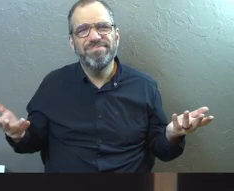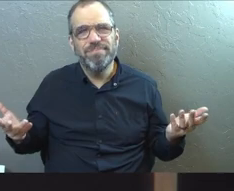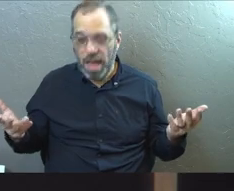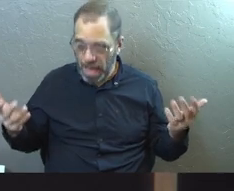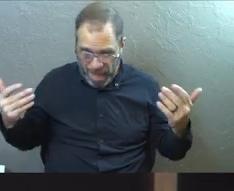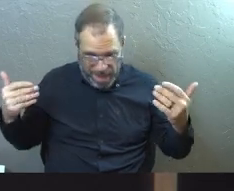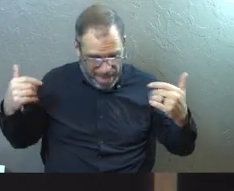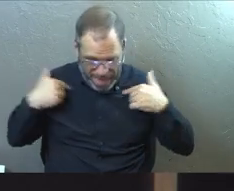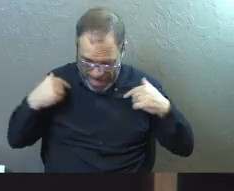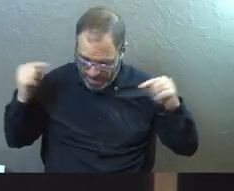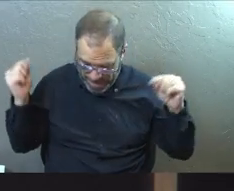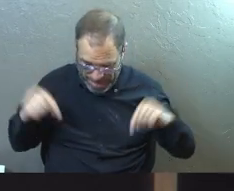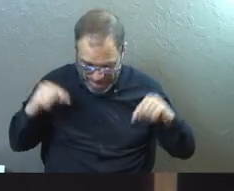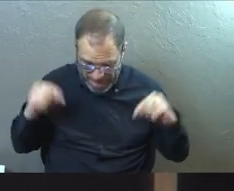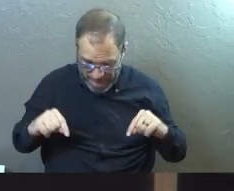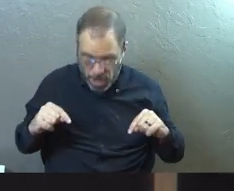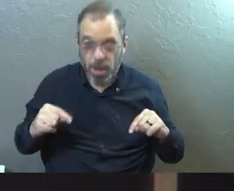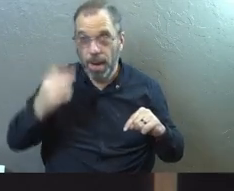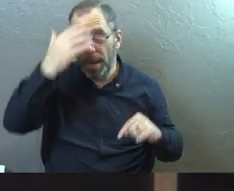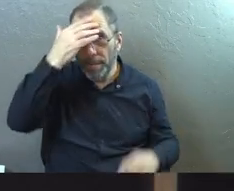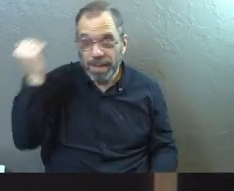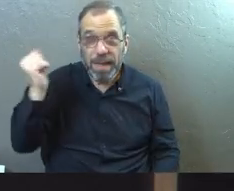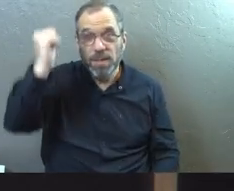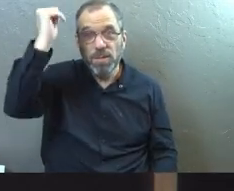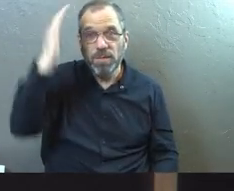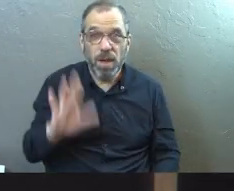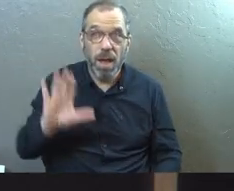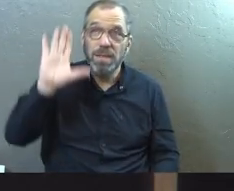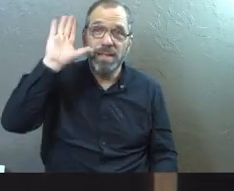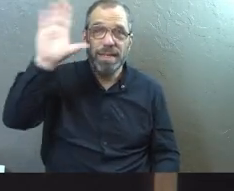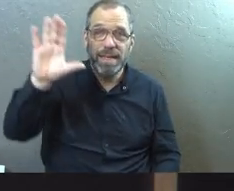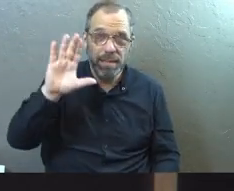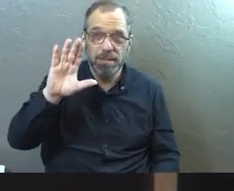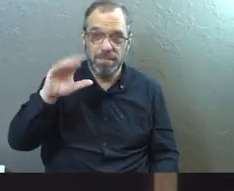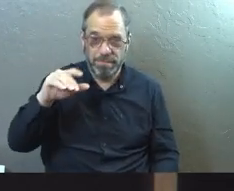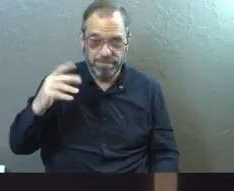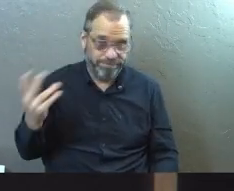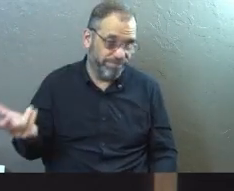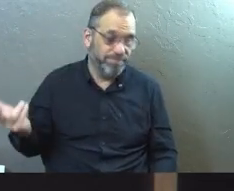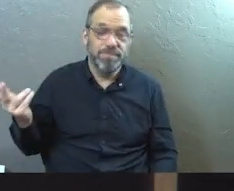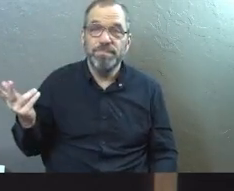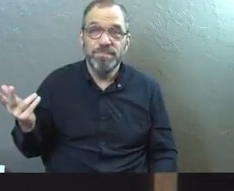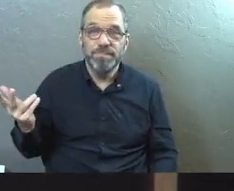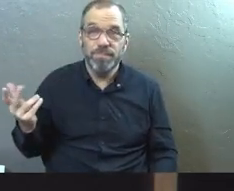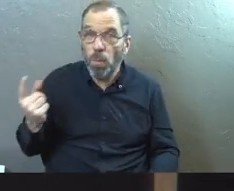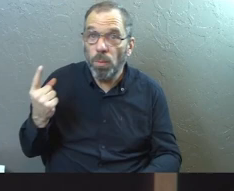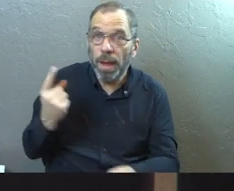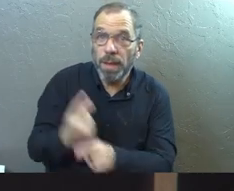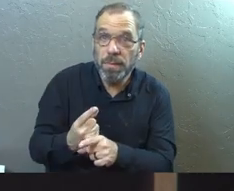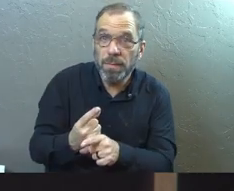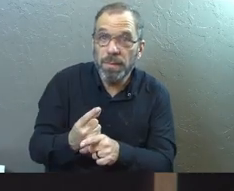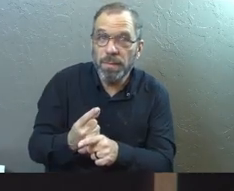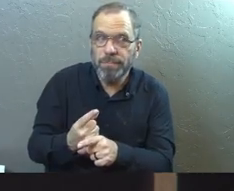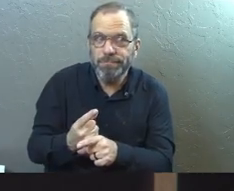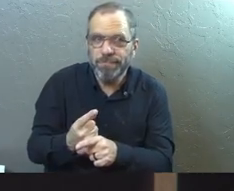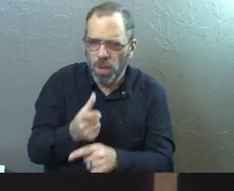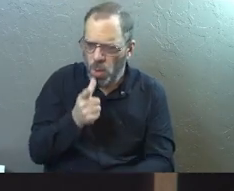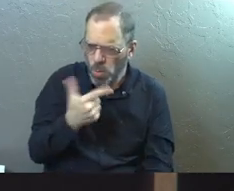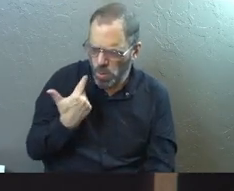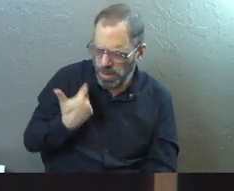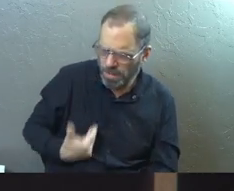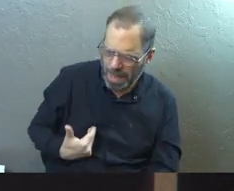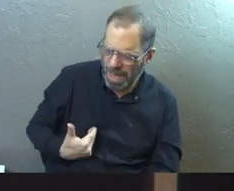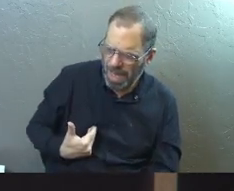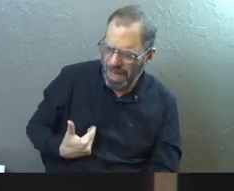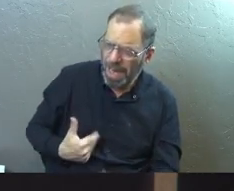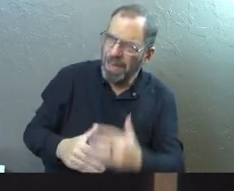I am where I'm at simply because of God and his way alone. Right? So who was I to stand